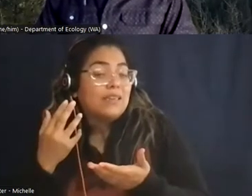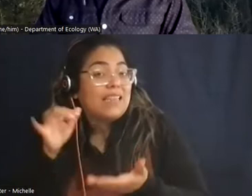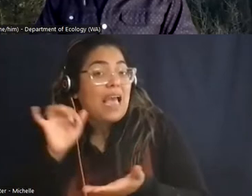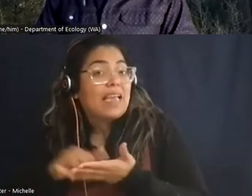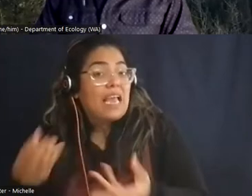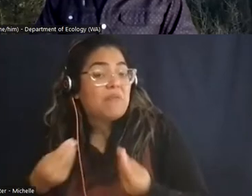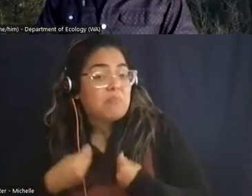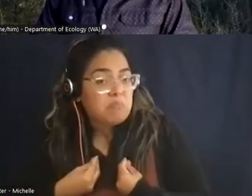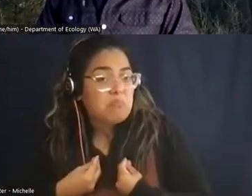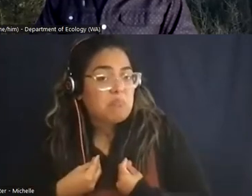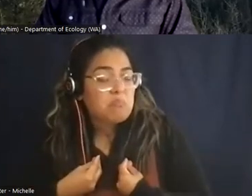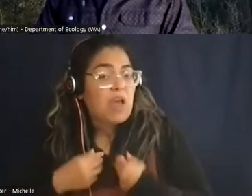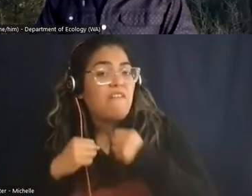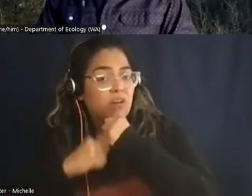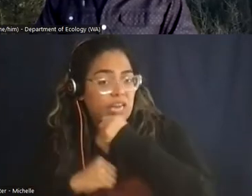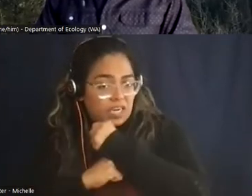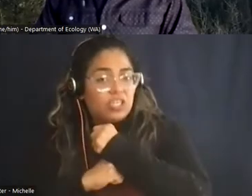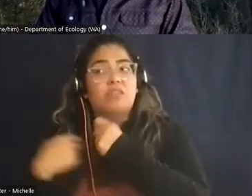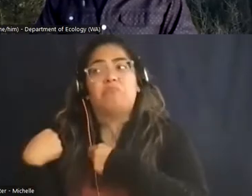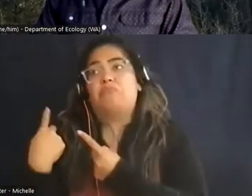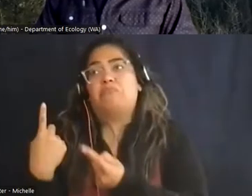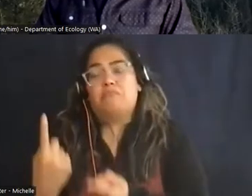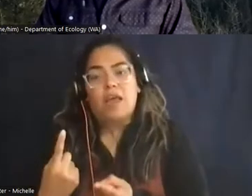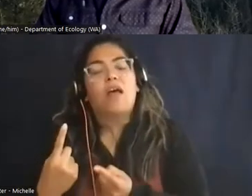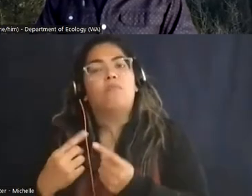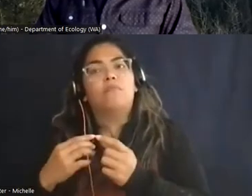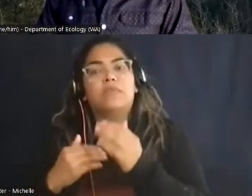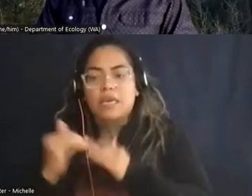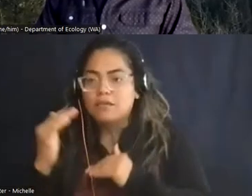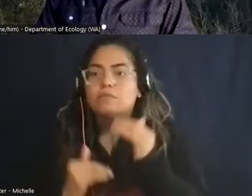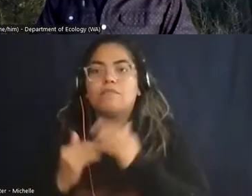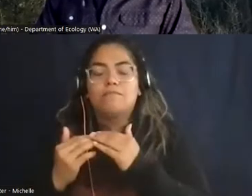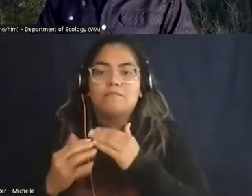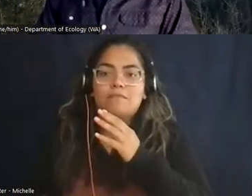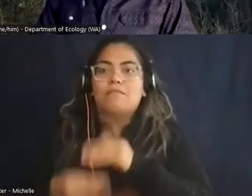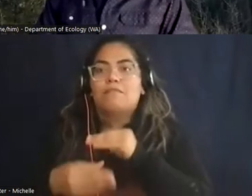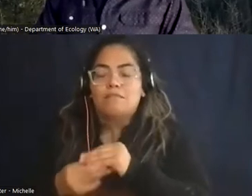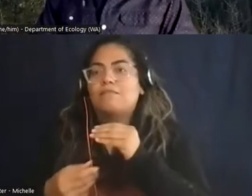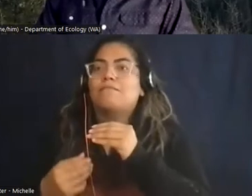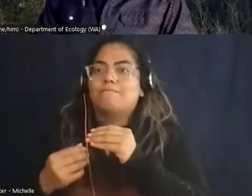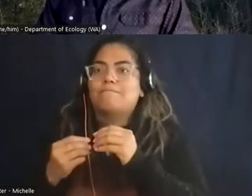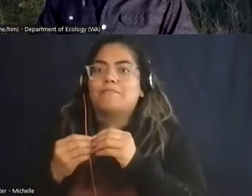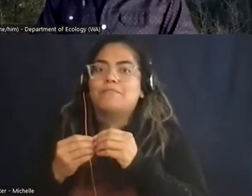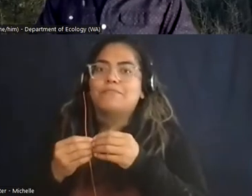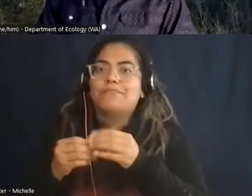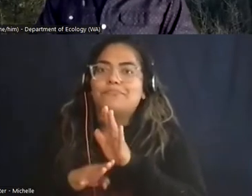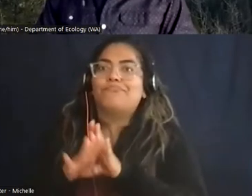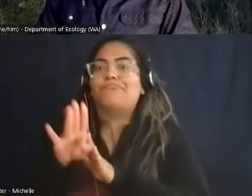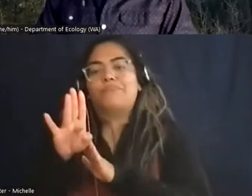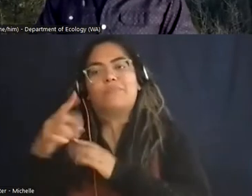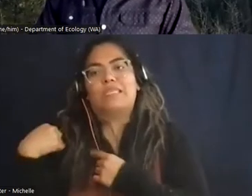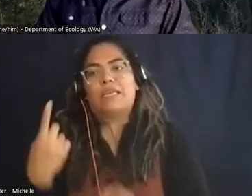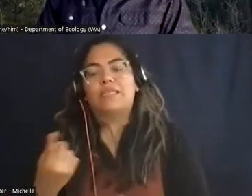a foundation that I have continued to build on since. There are, you could say pretty